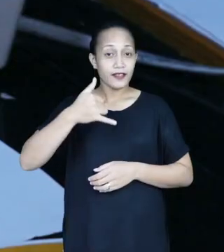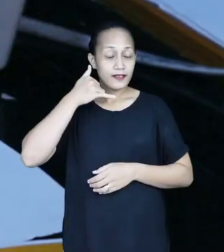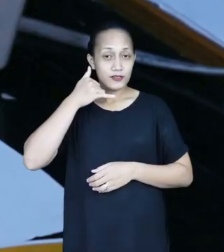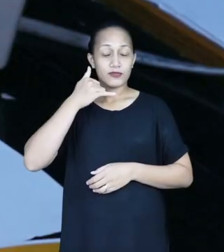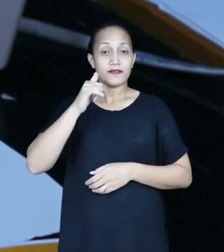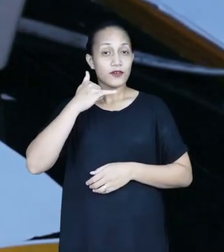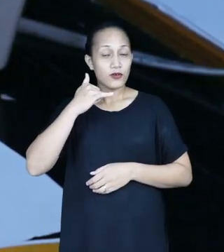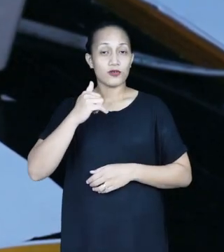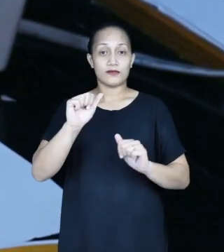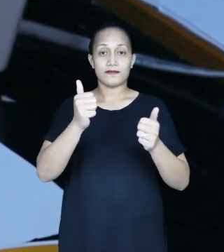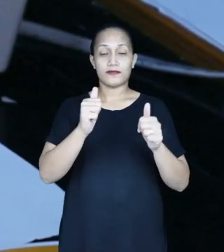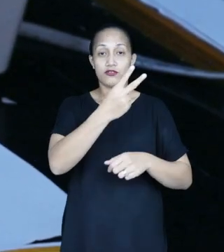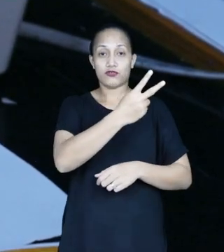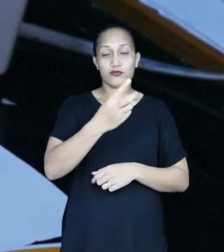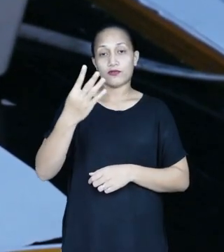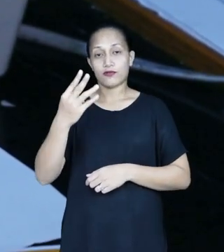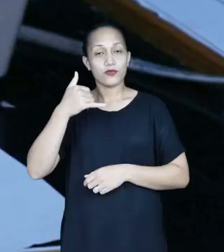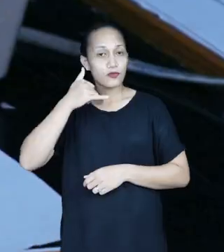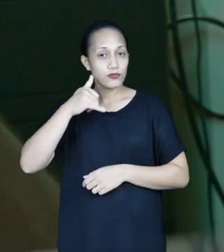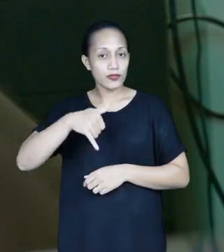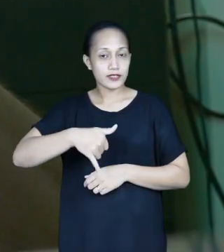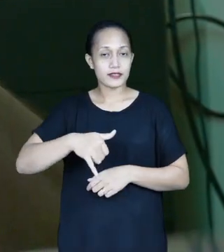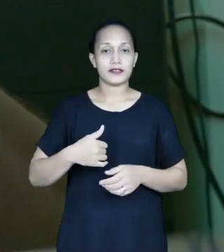Answer receiving calls after two to three rings.